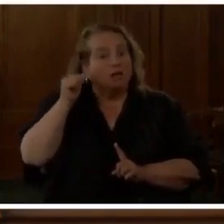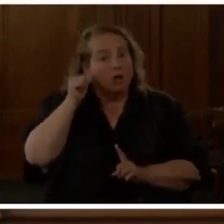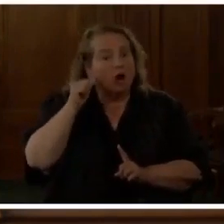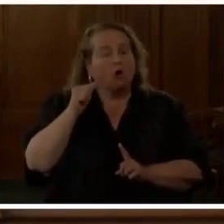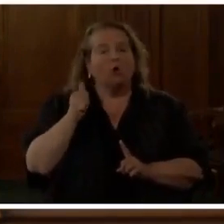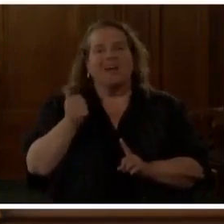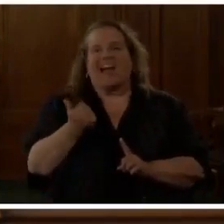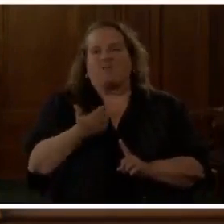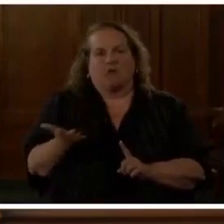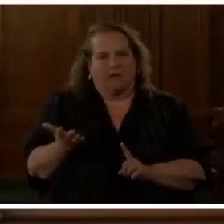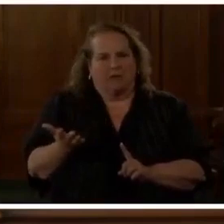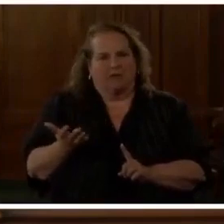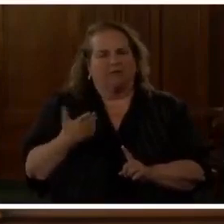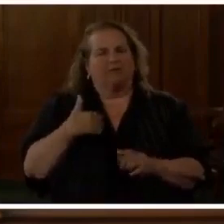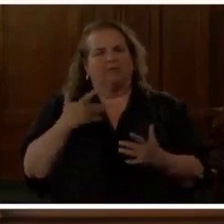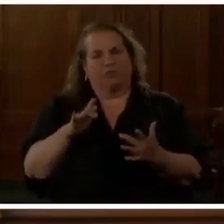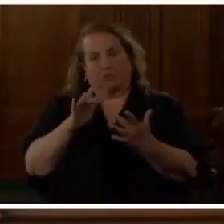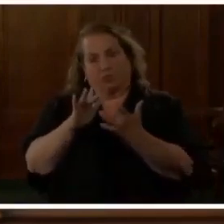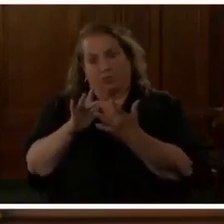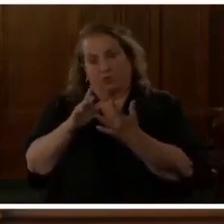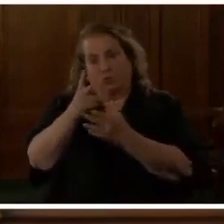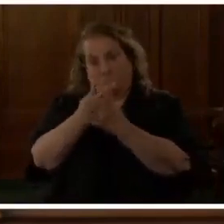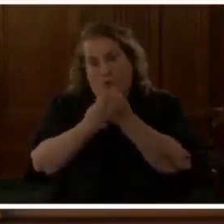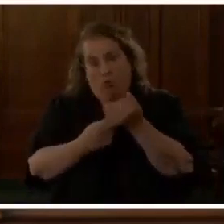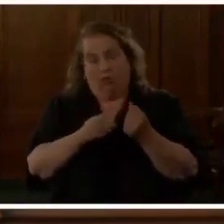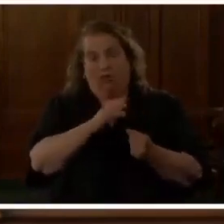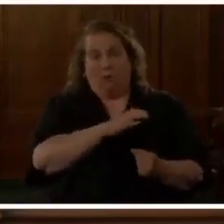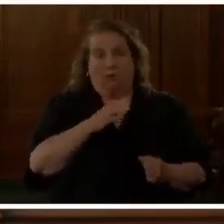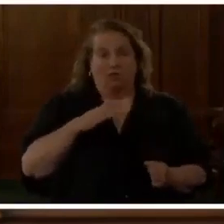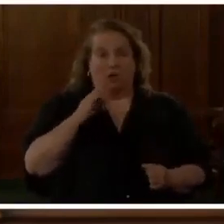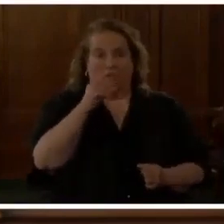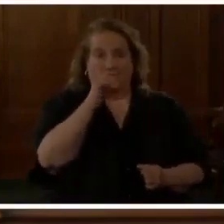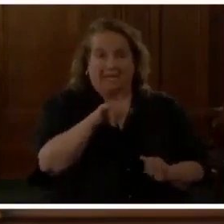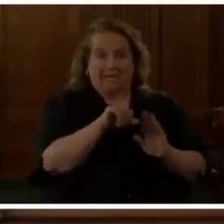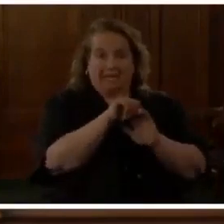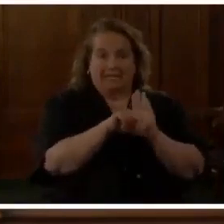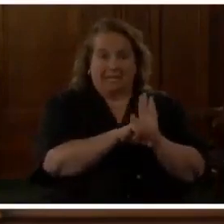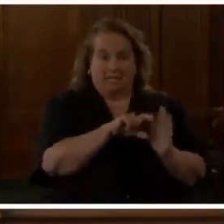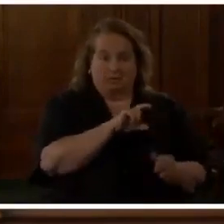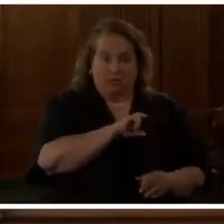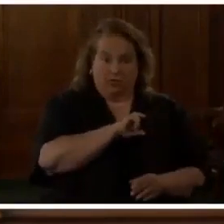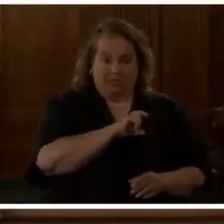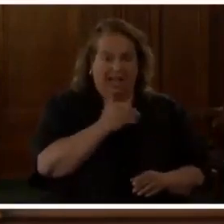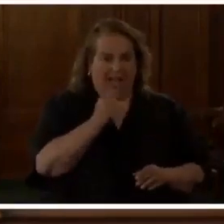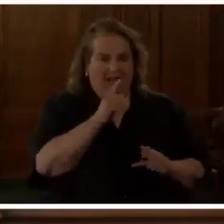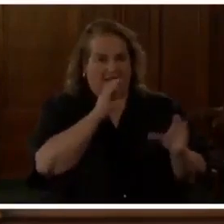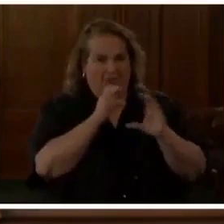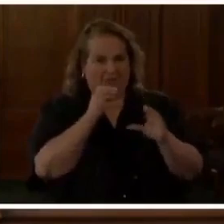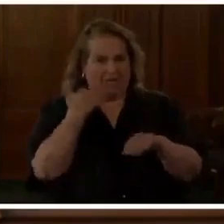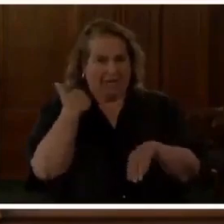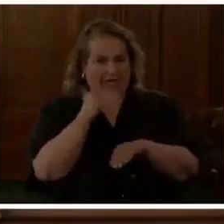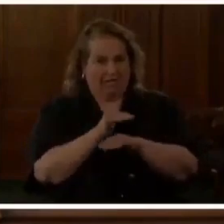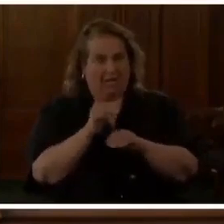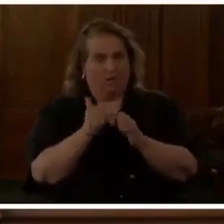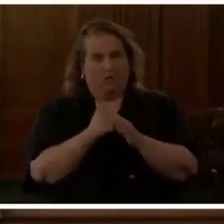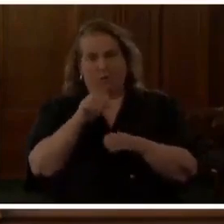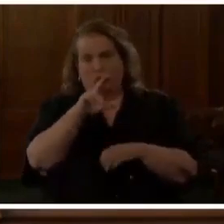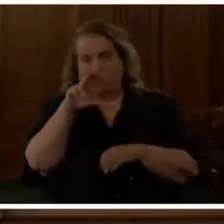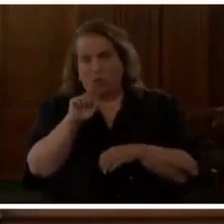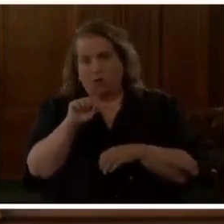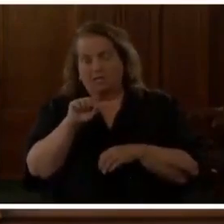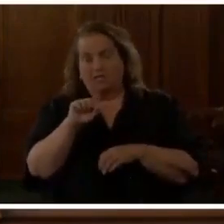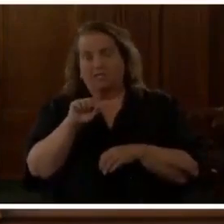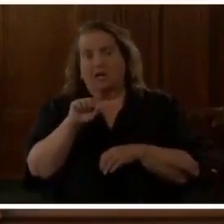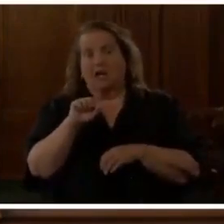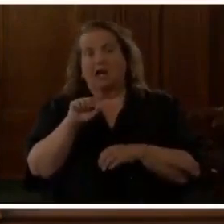I have been in contact with both the commissioner and the Kentucky State Police. I had a conversation last night with the United States Attorney for the